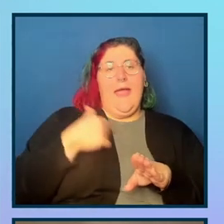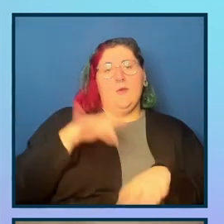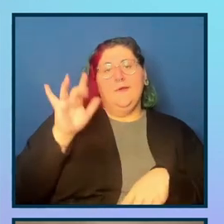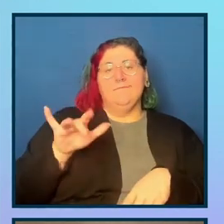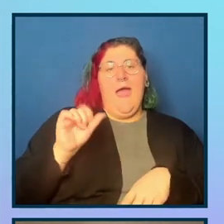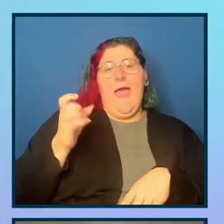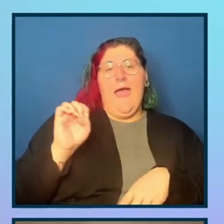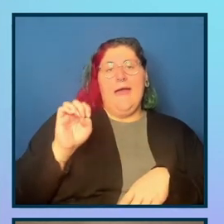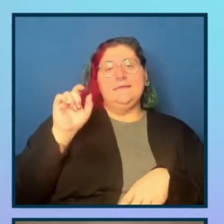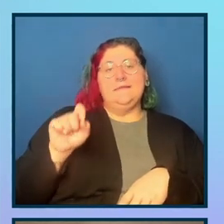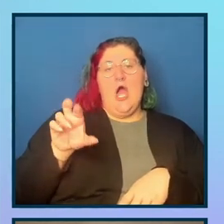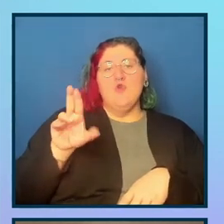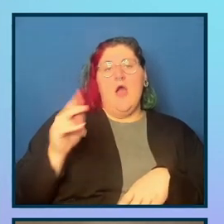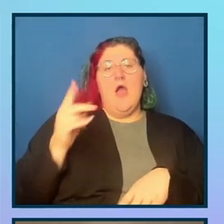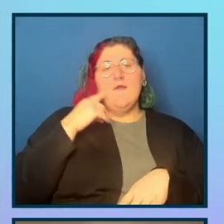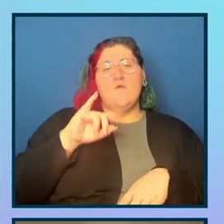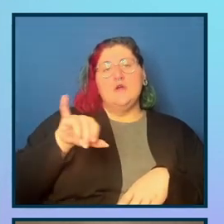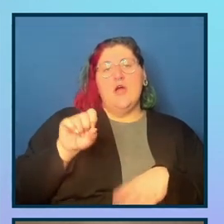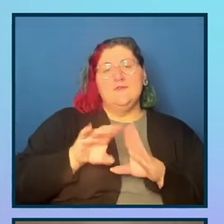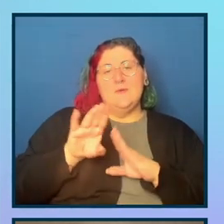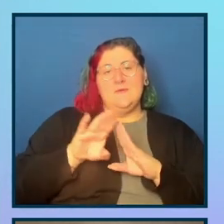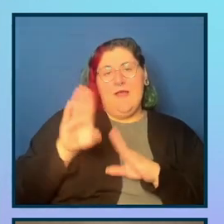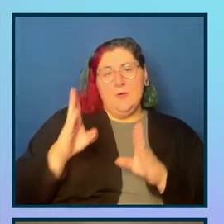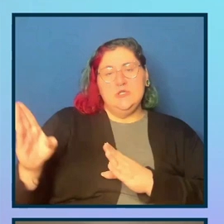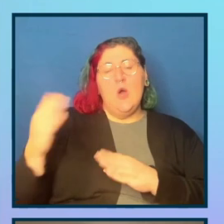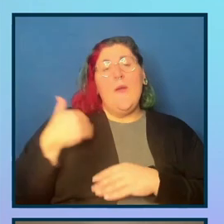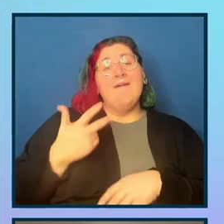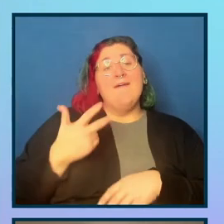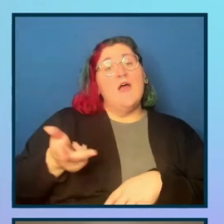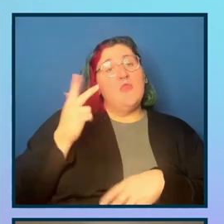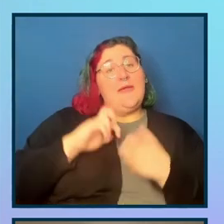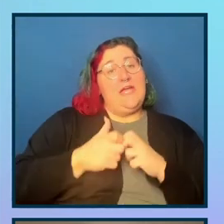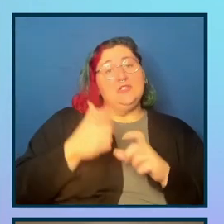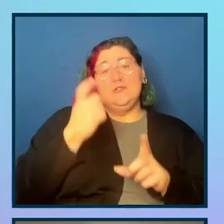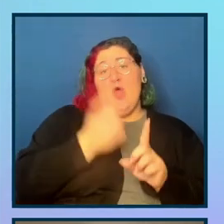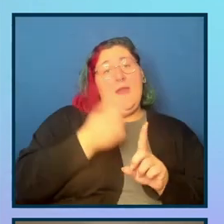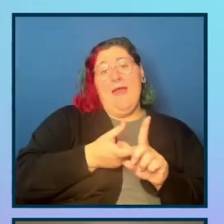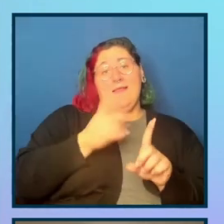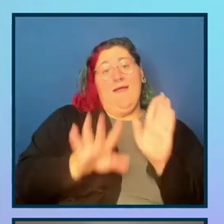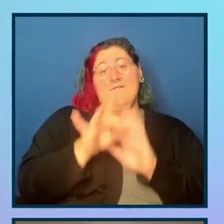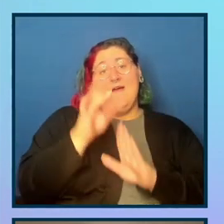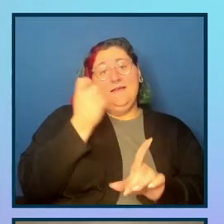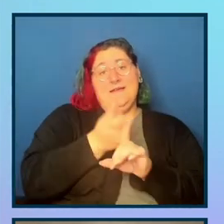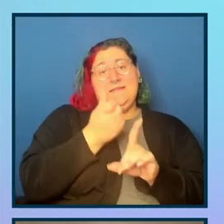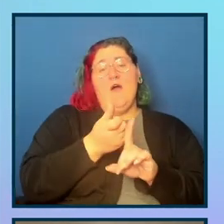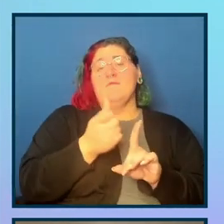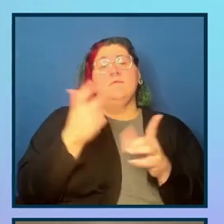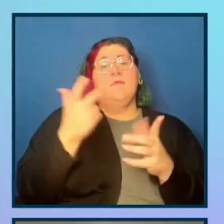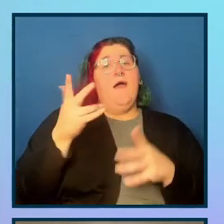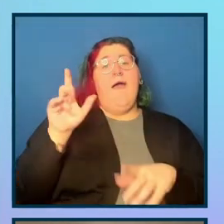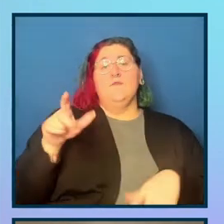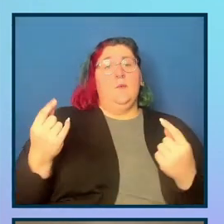in the crowd. We have three issues that were found automatically. All I had to do was press a button. And within milliseconds, we had this awesome, beautiful